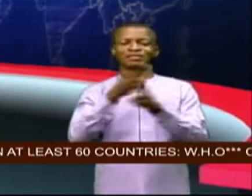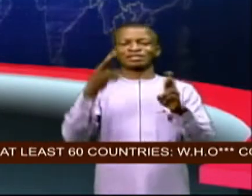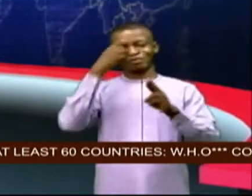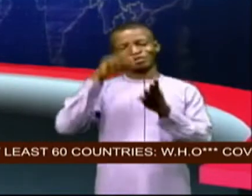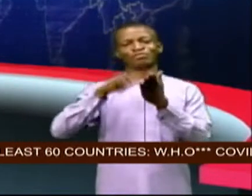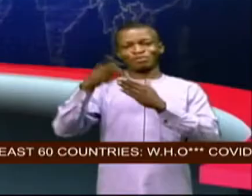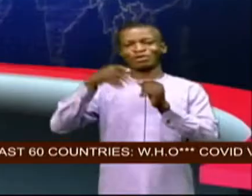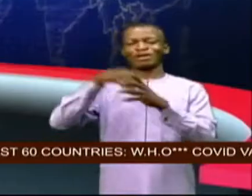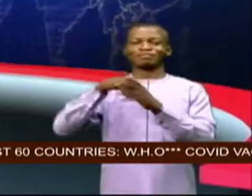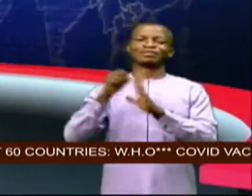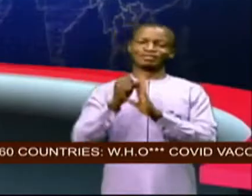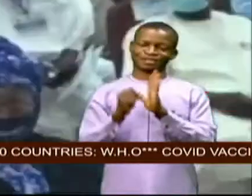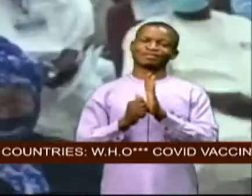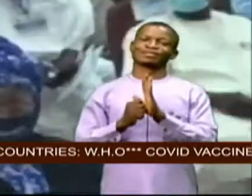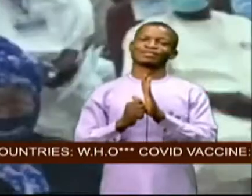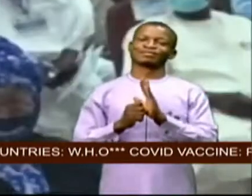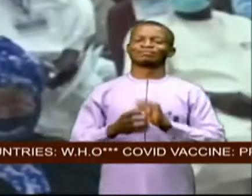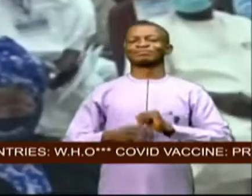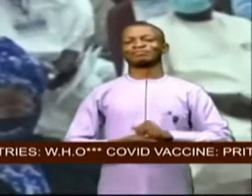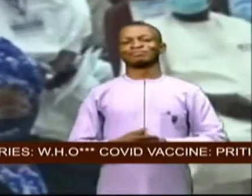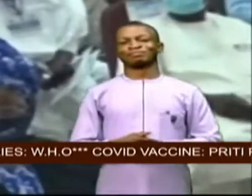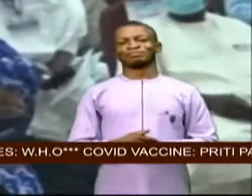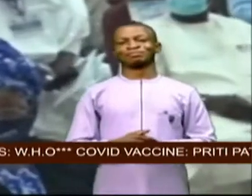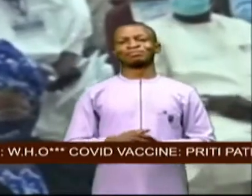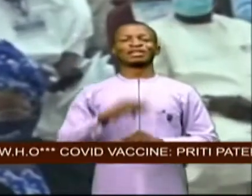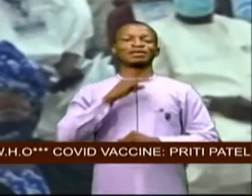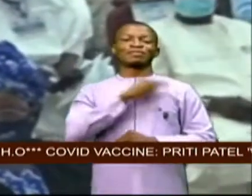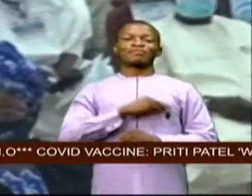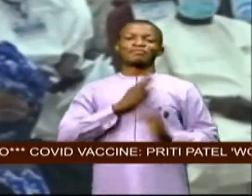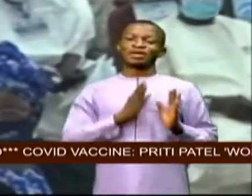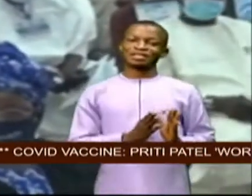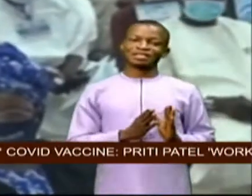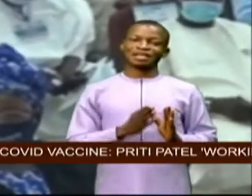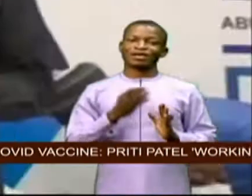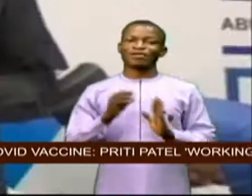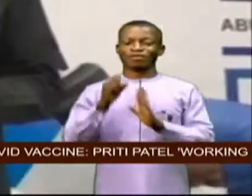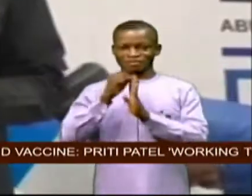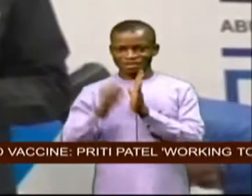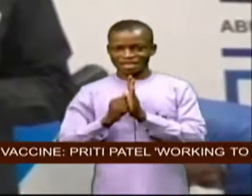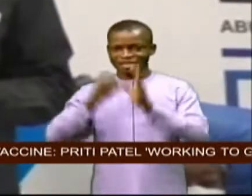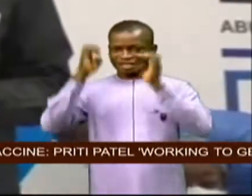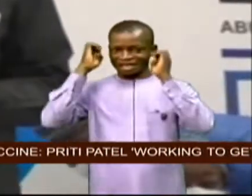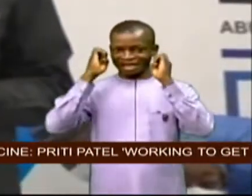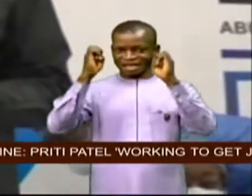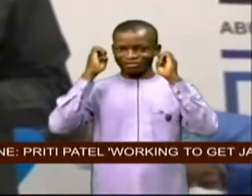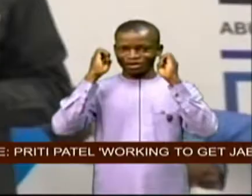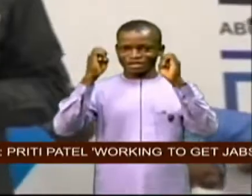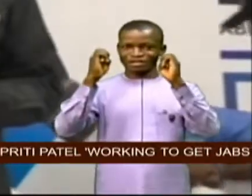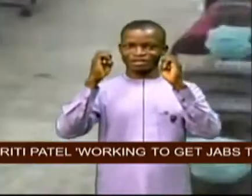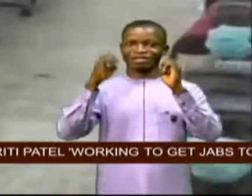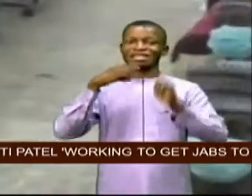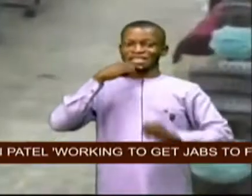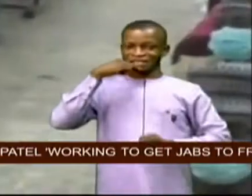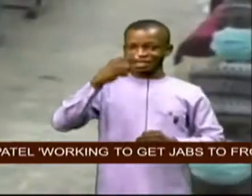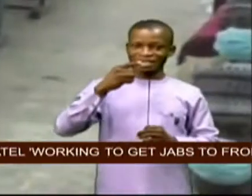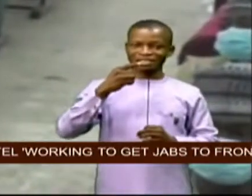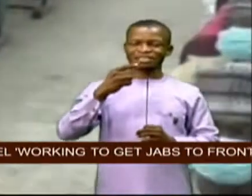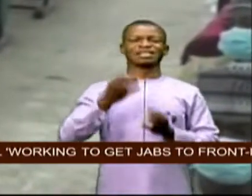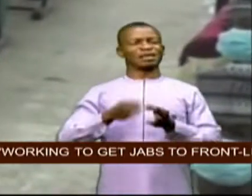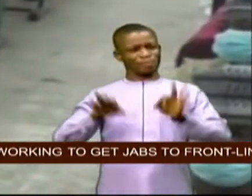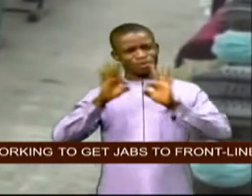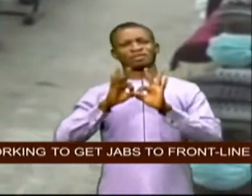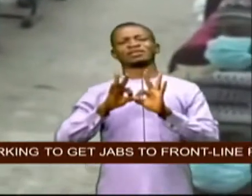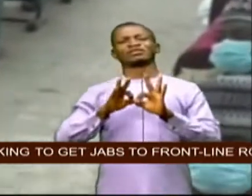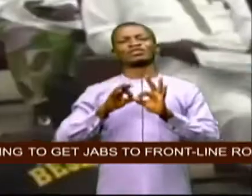in the states minister of state education says it has become imperative to